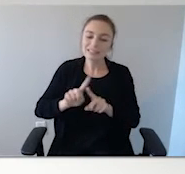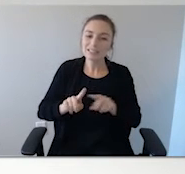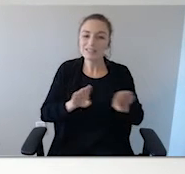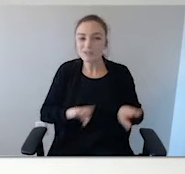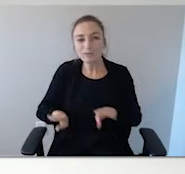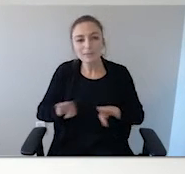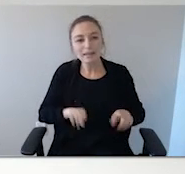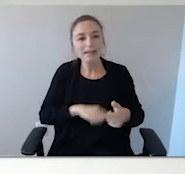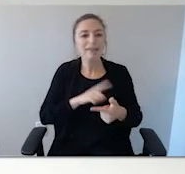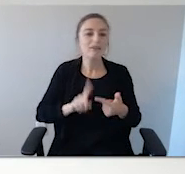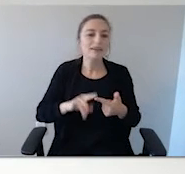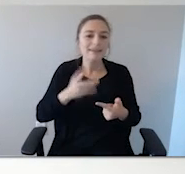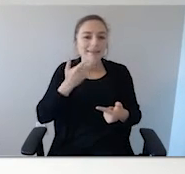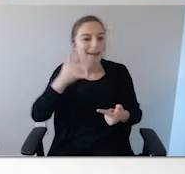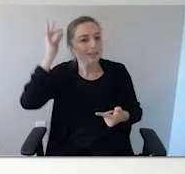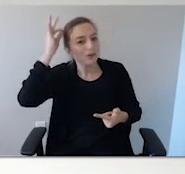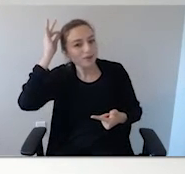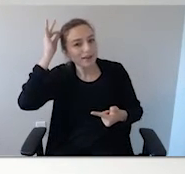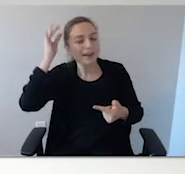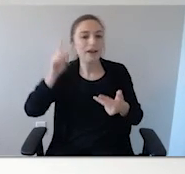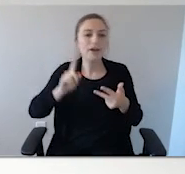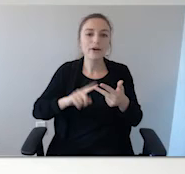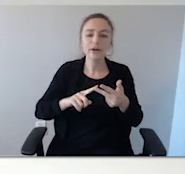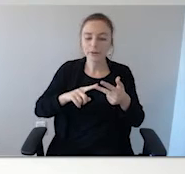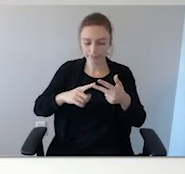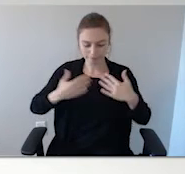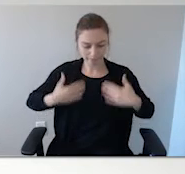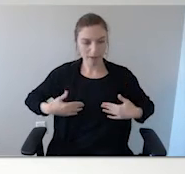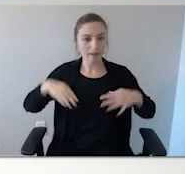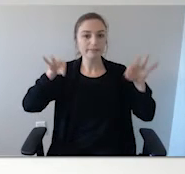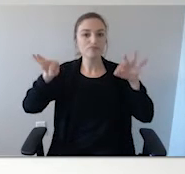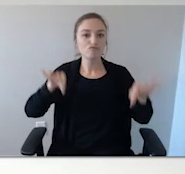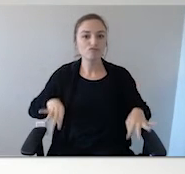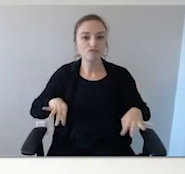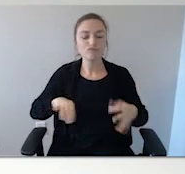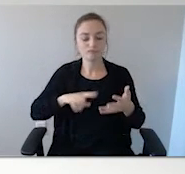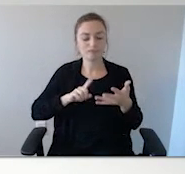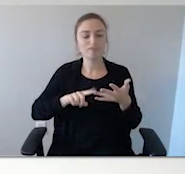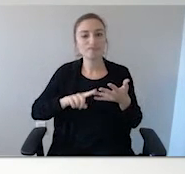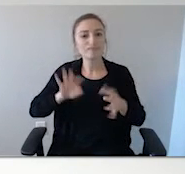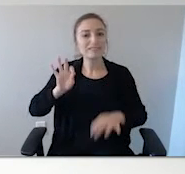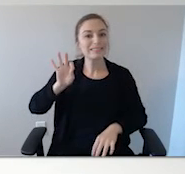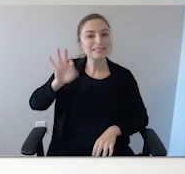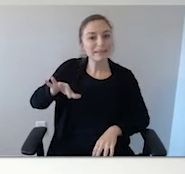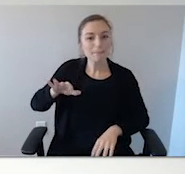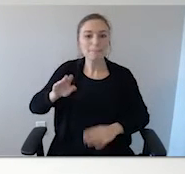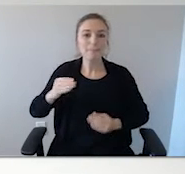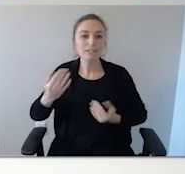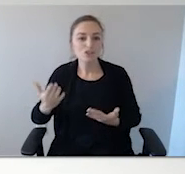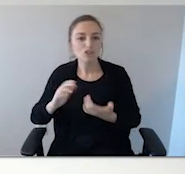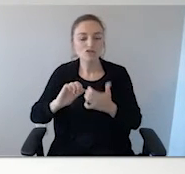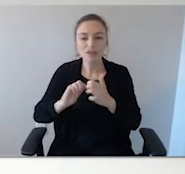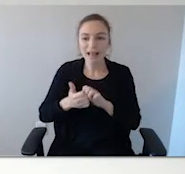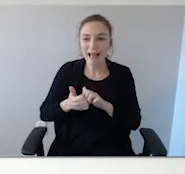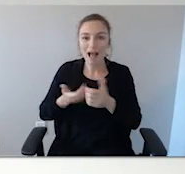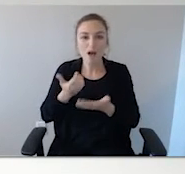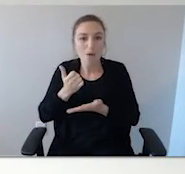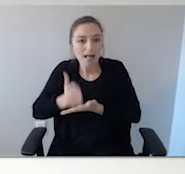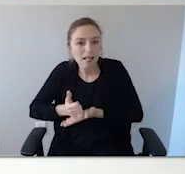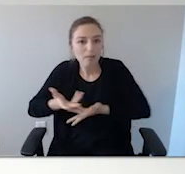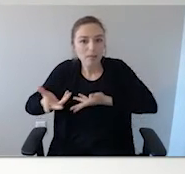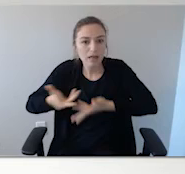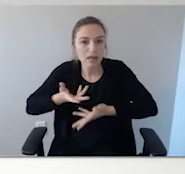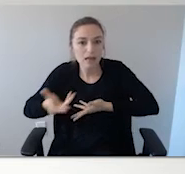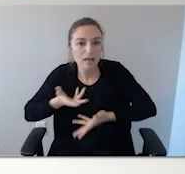if they've got, you know, color their hair, a physical description of them, and then any tips, suggestions for how to